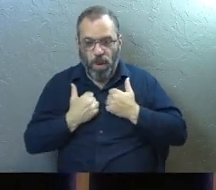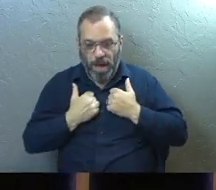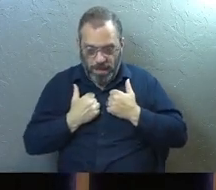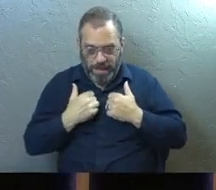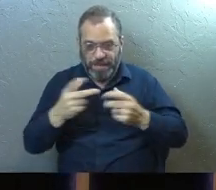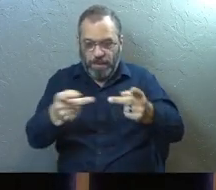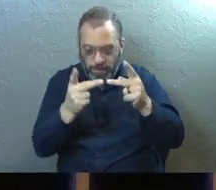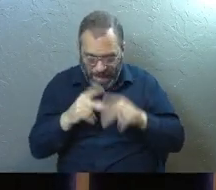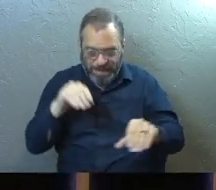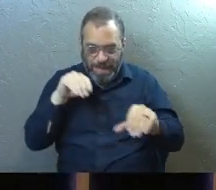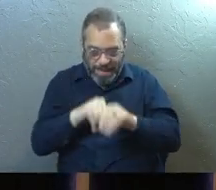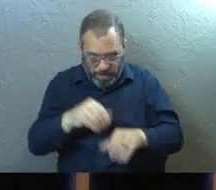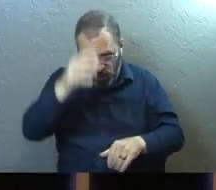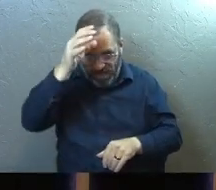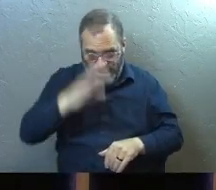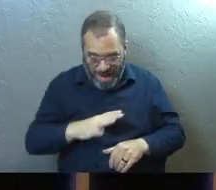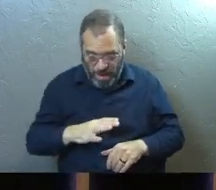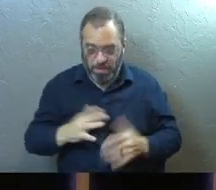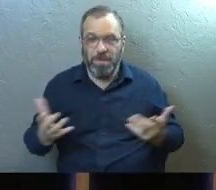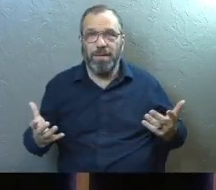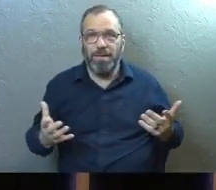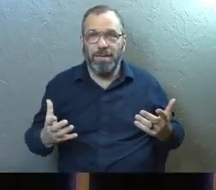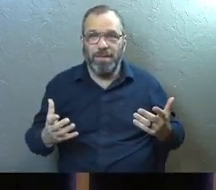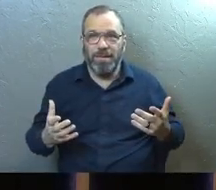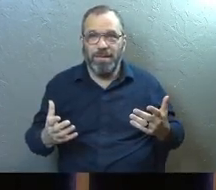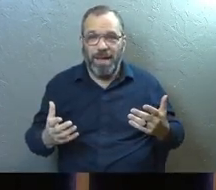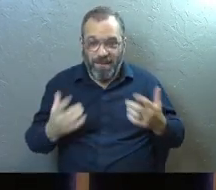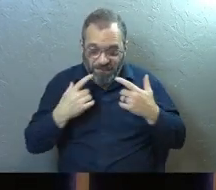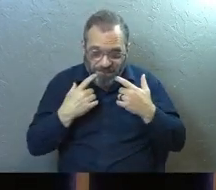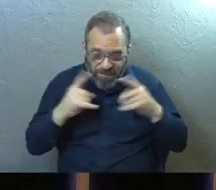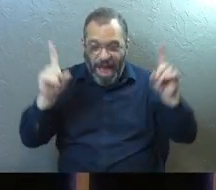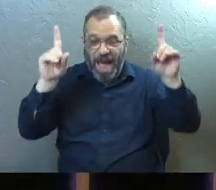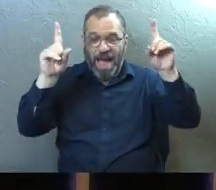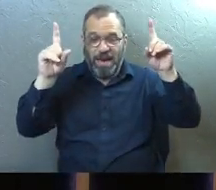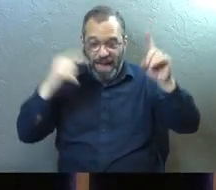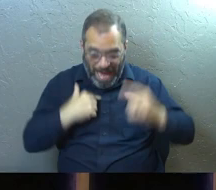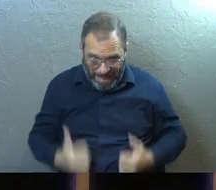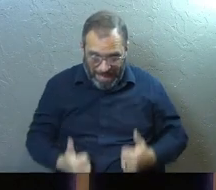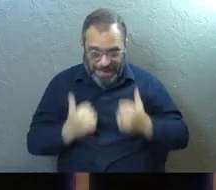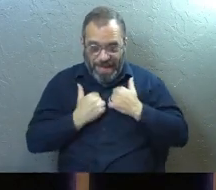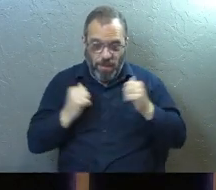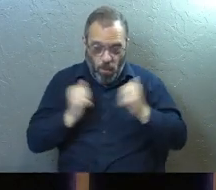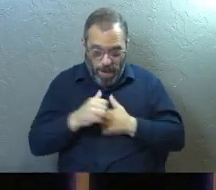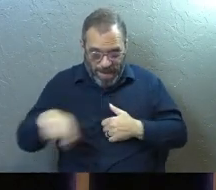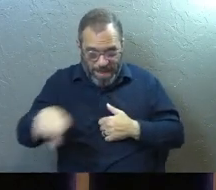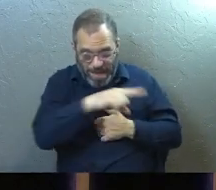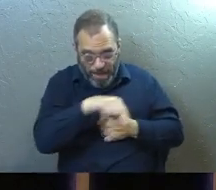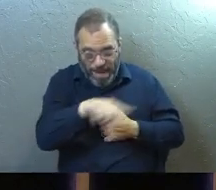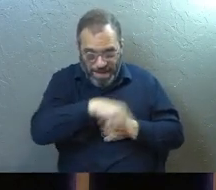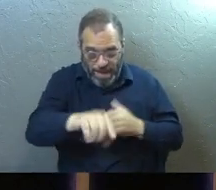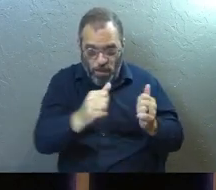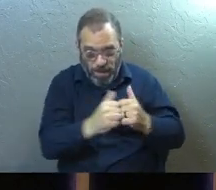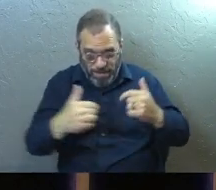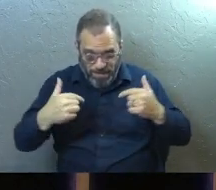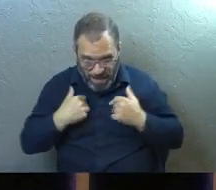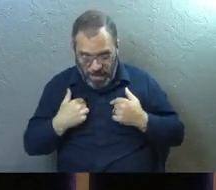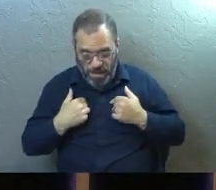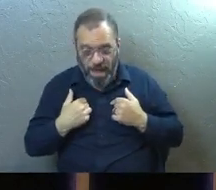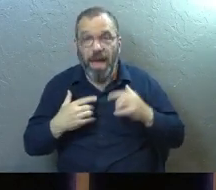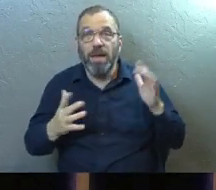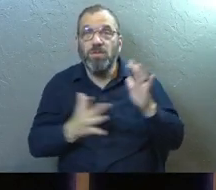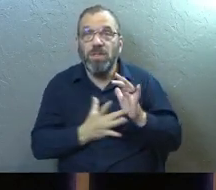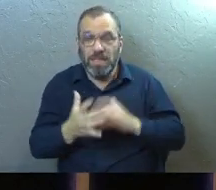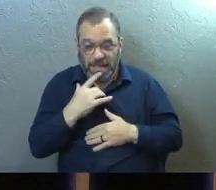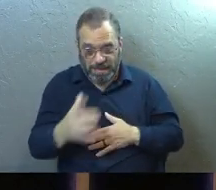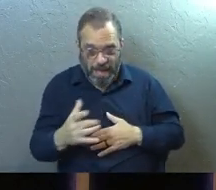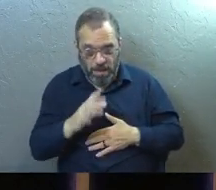place of God is with mankind. At last I get to live with them and them with me. And